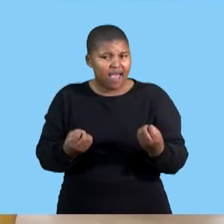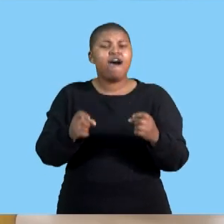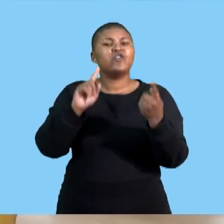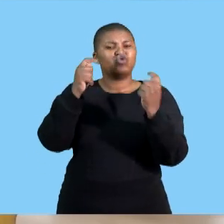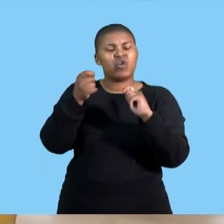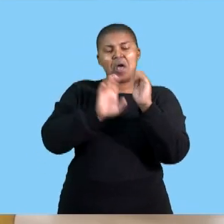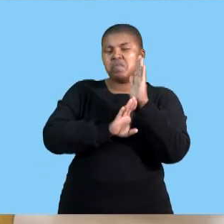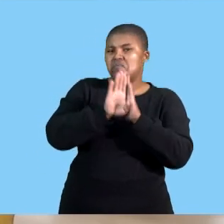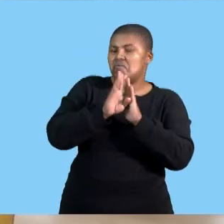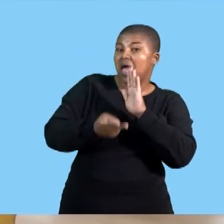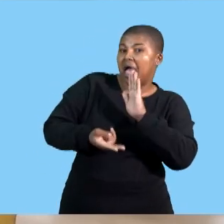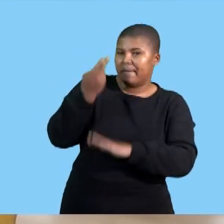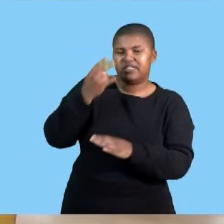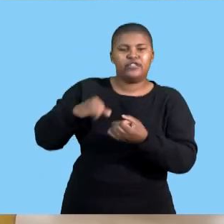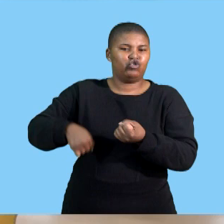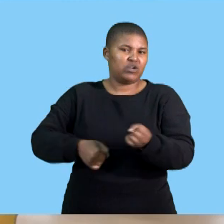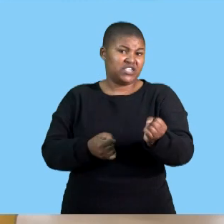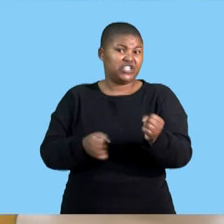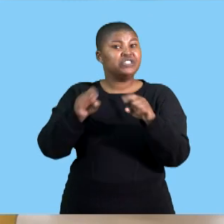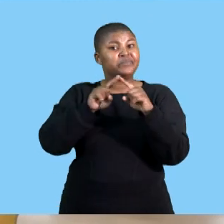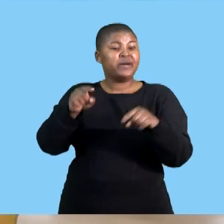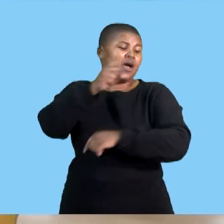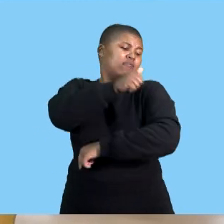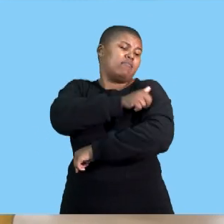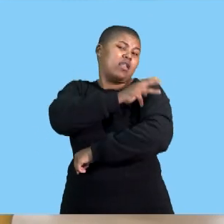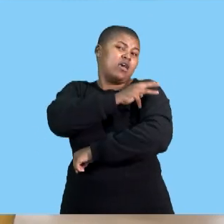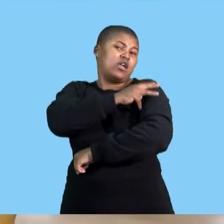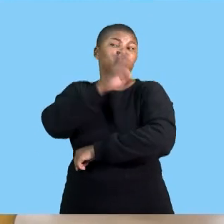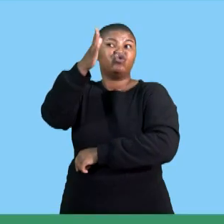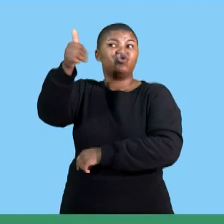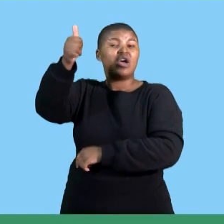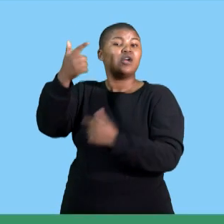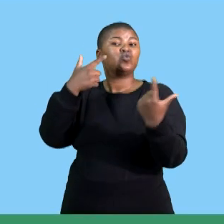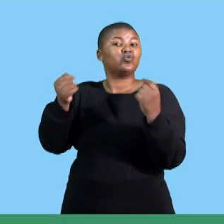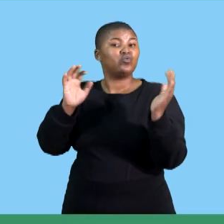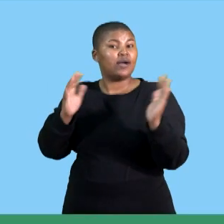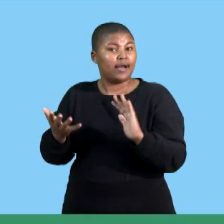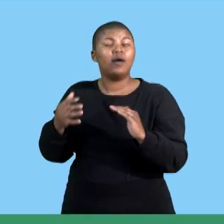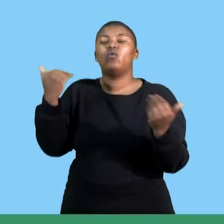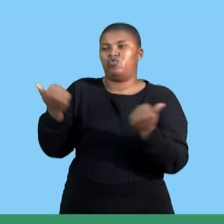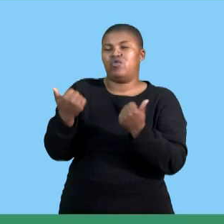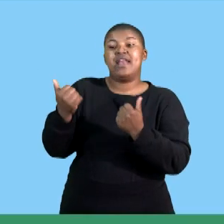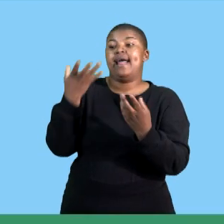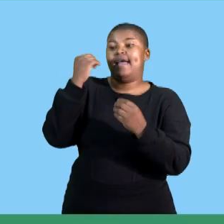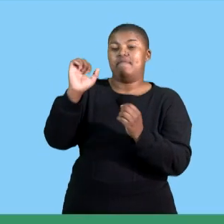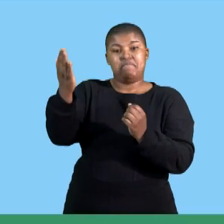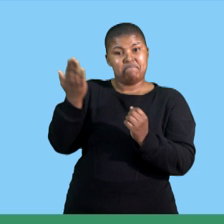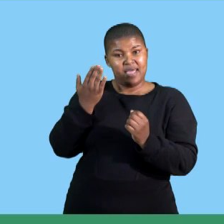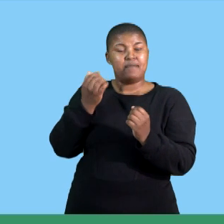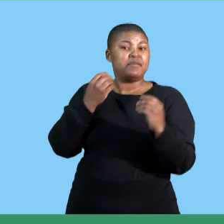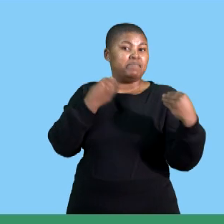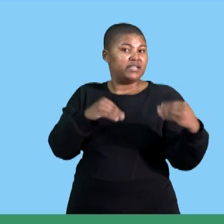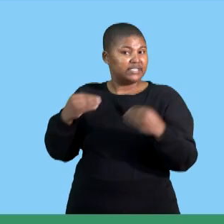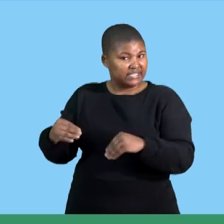only if business information is presented to them the financial performance of the business could be shared